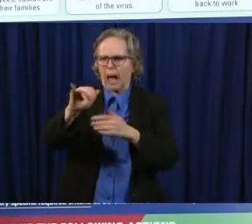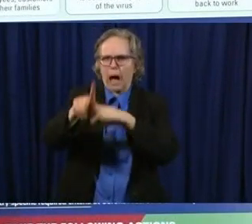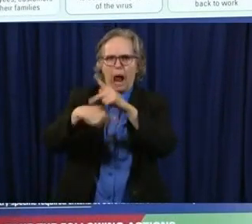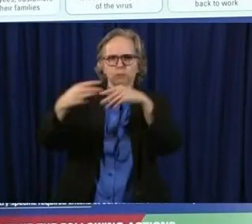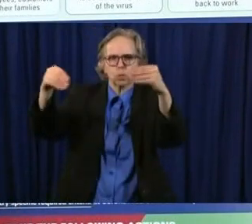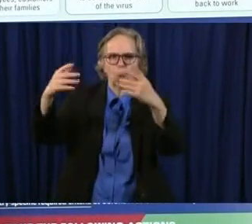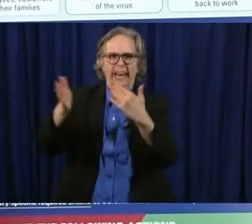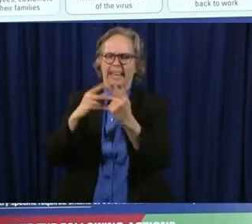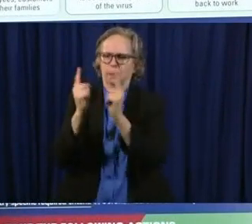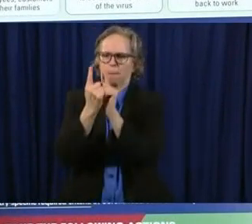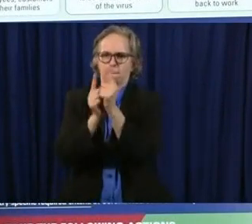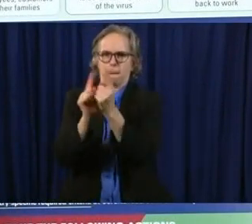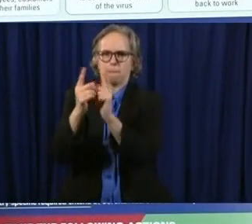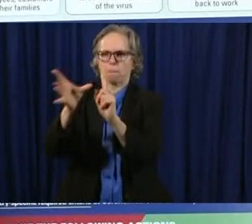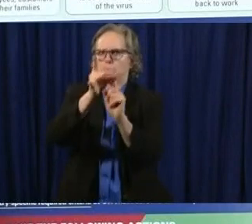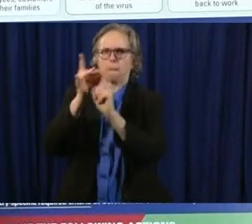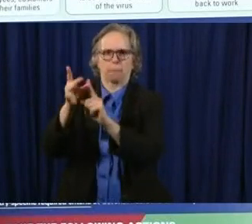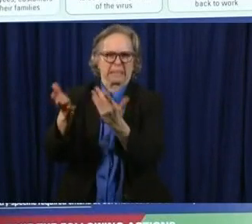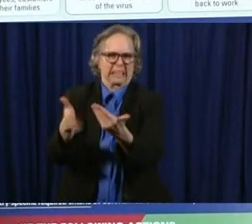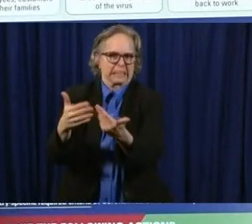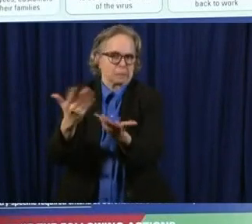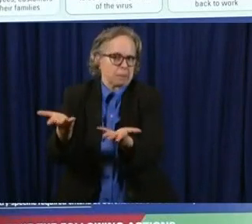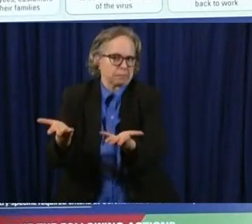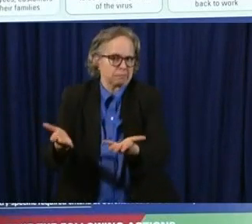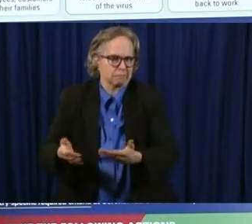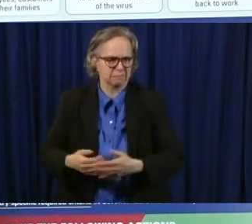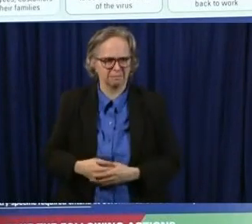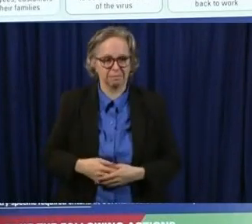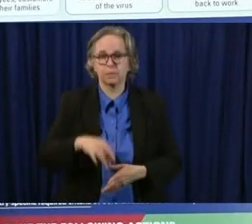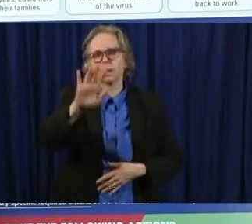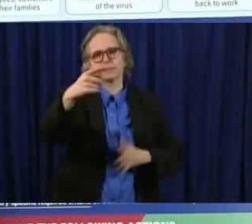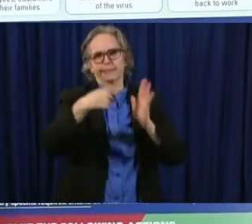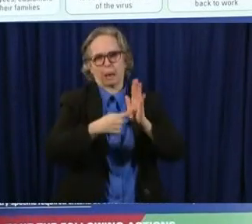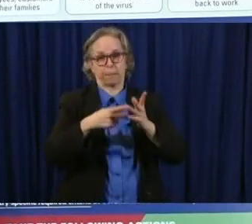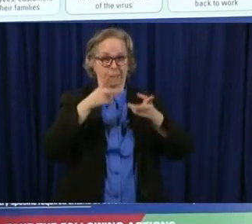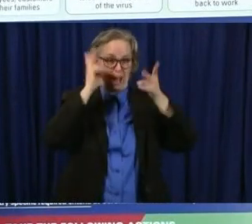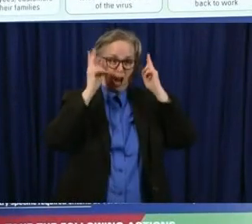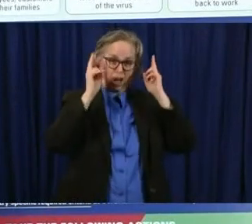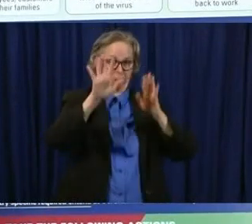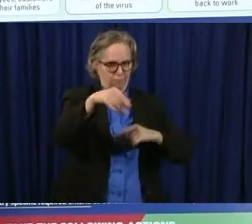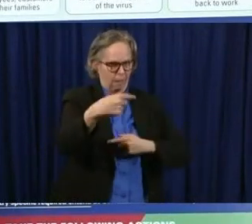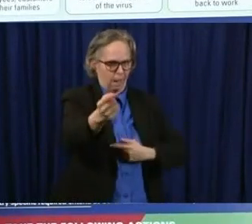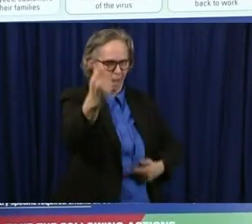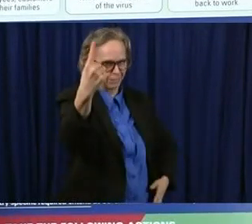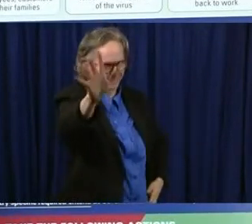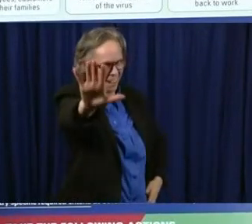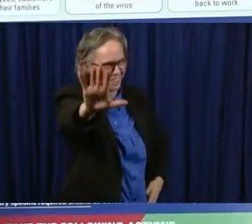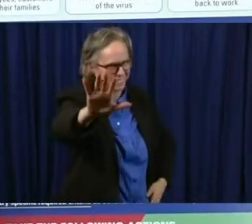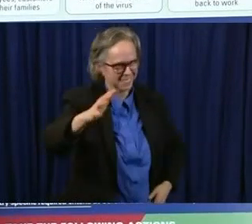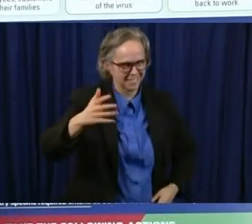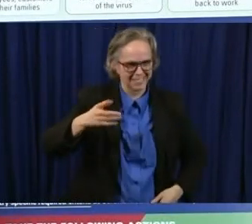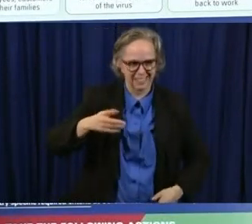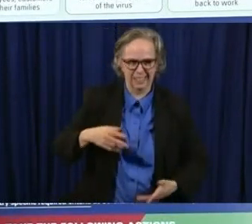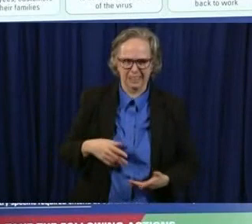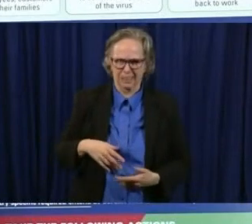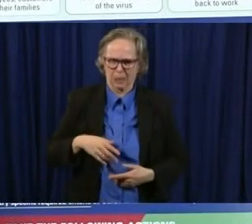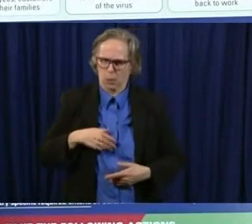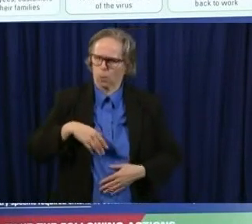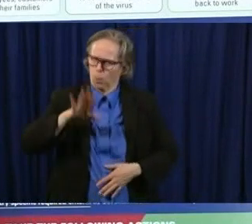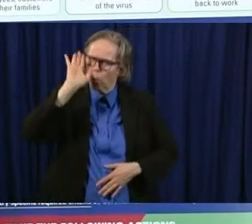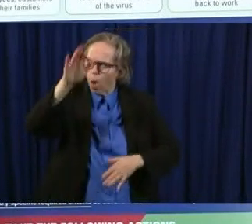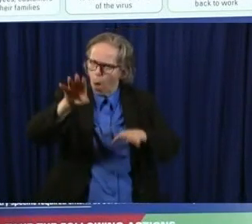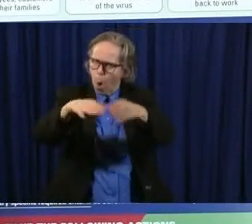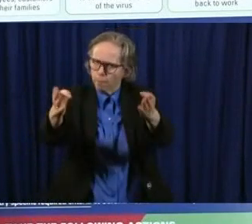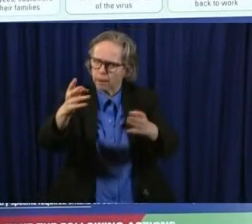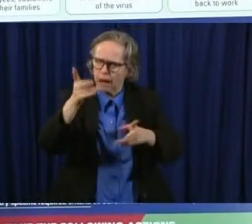great desire to do hair and i i i fully get that um and we're going to get there but